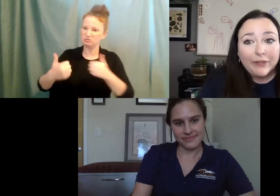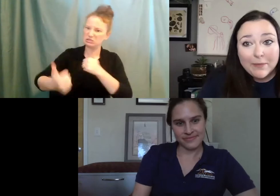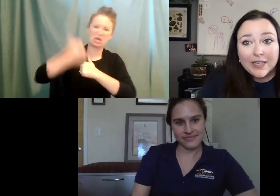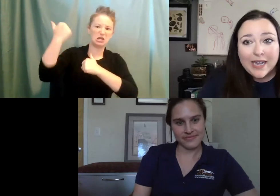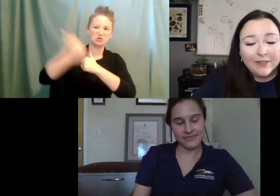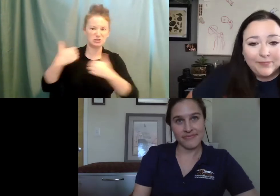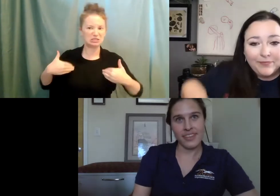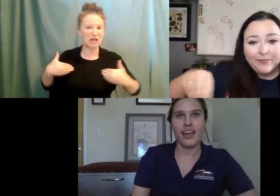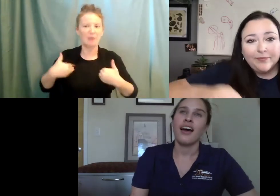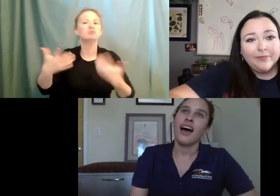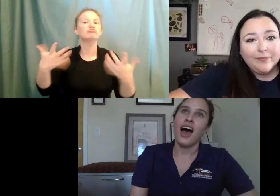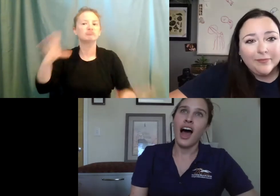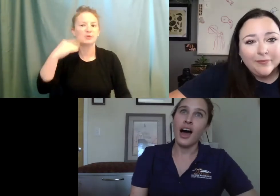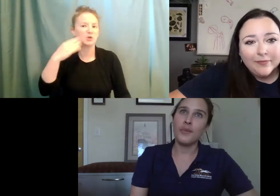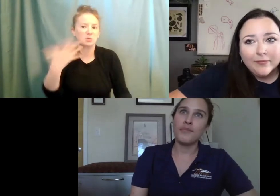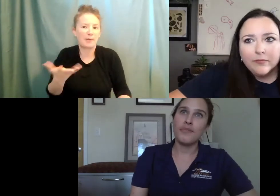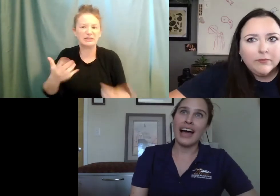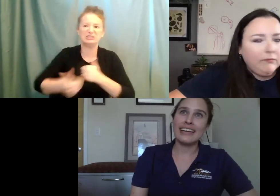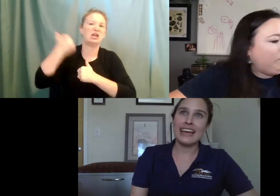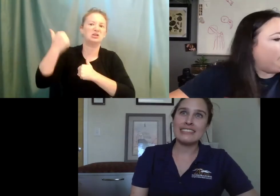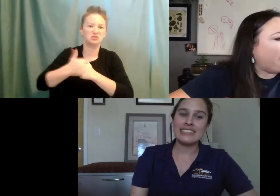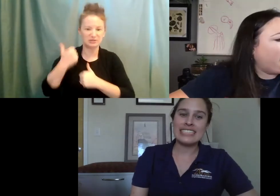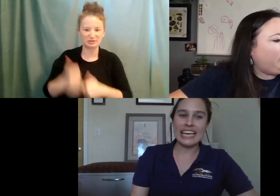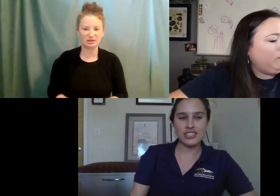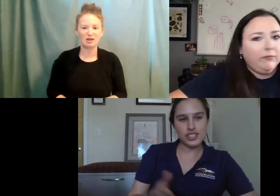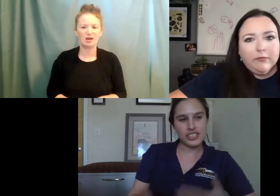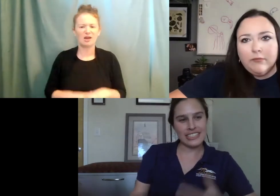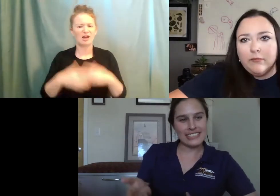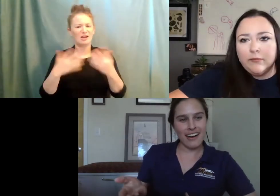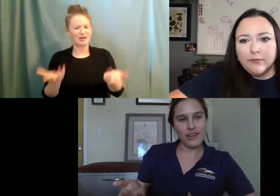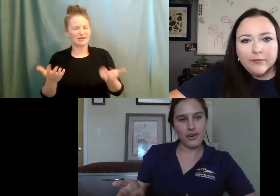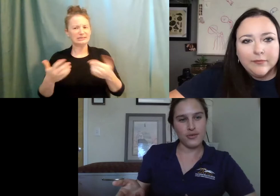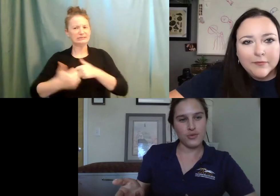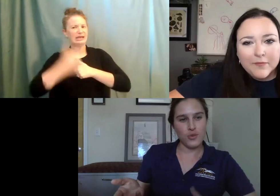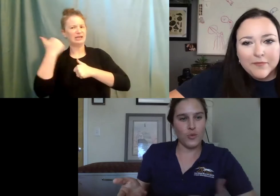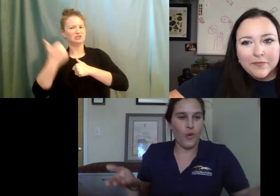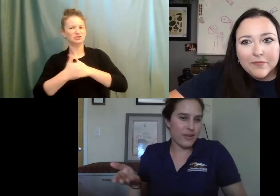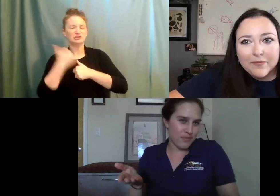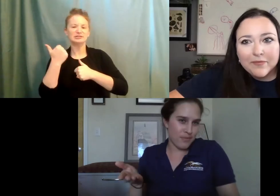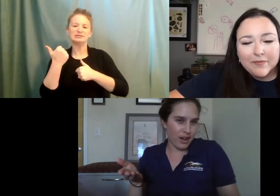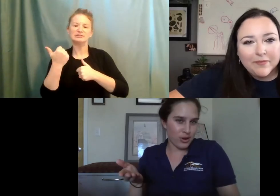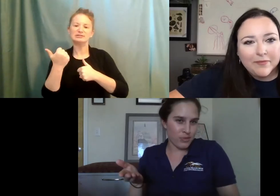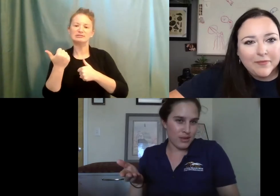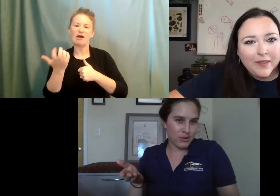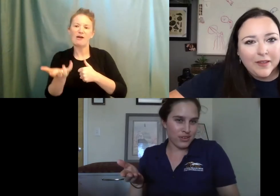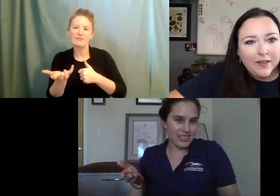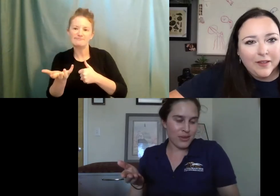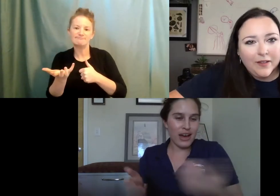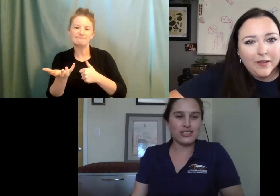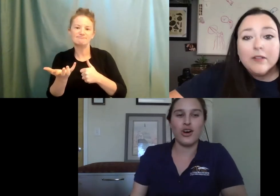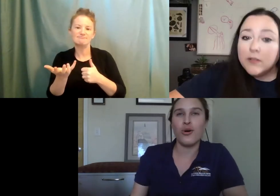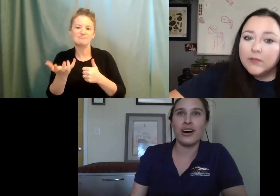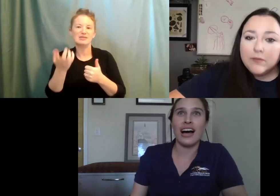rescue and rehabilitate? Um, I guess danger is kind of what other people